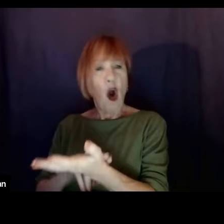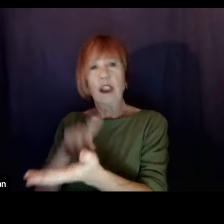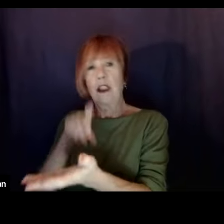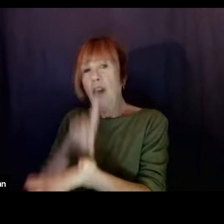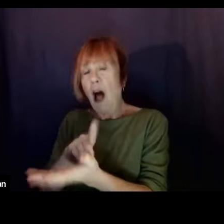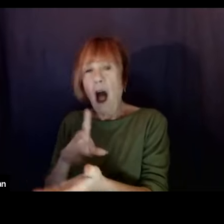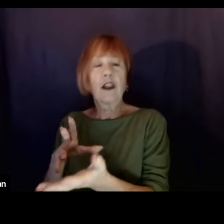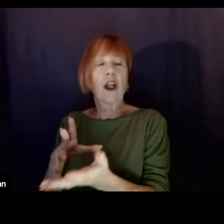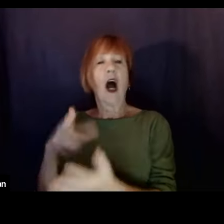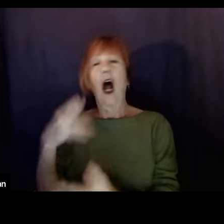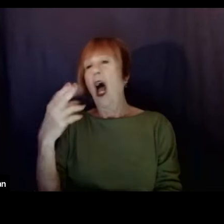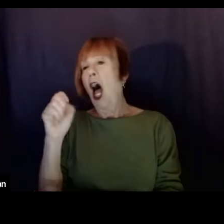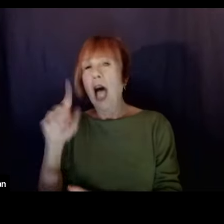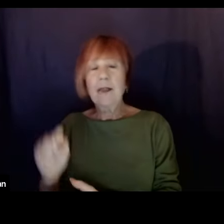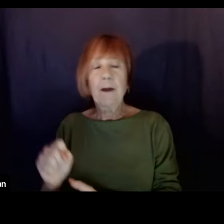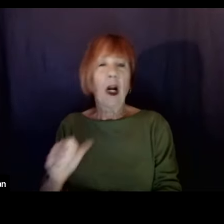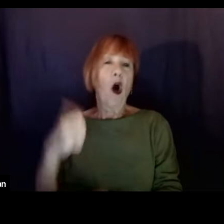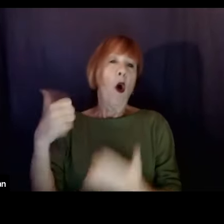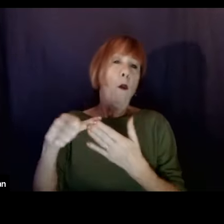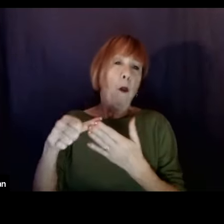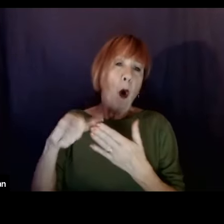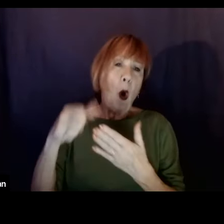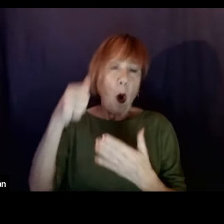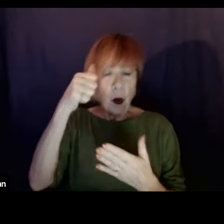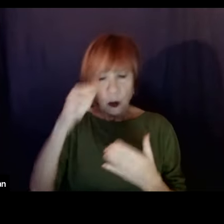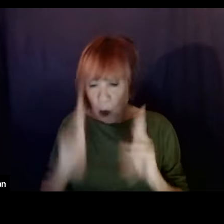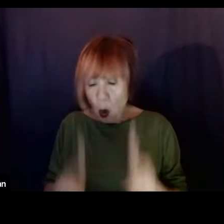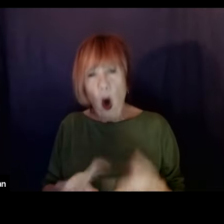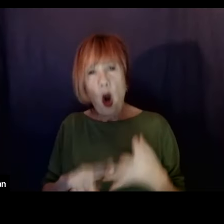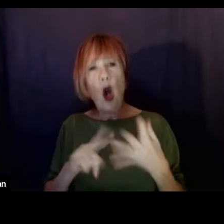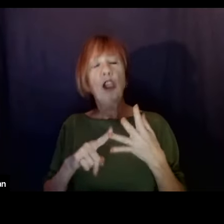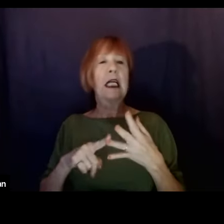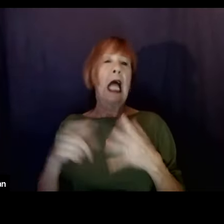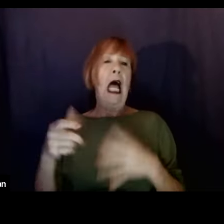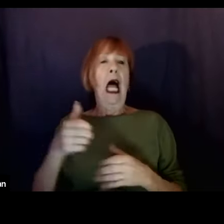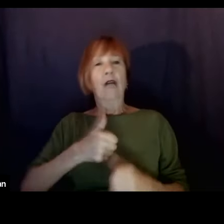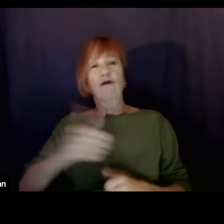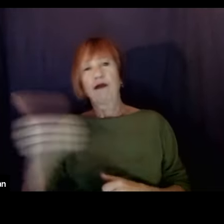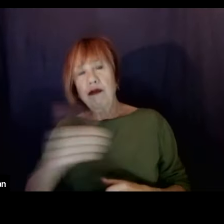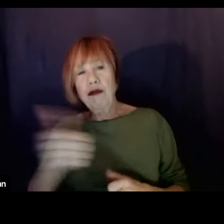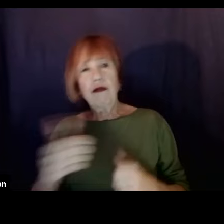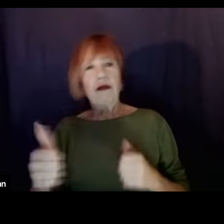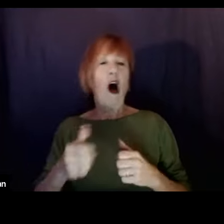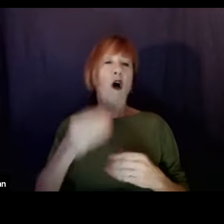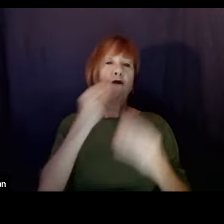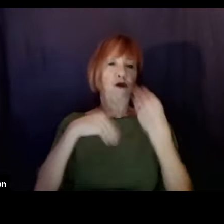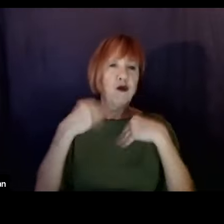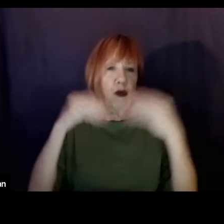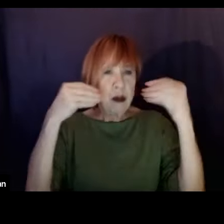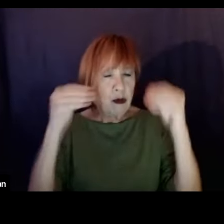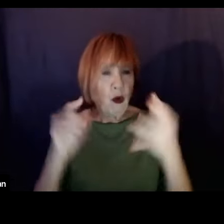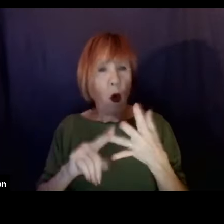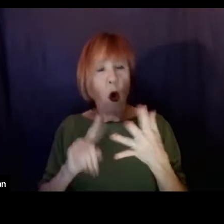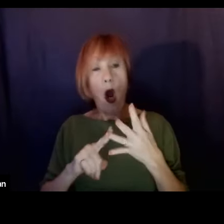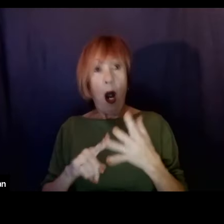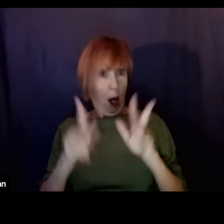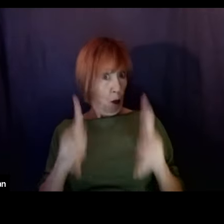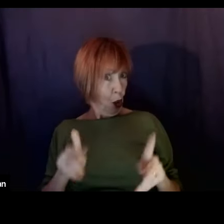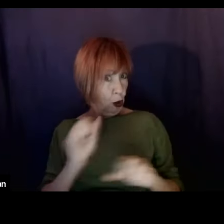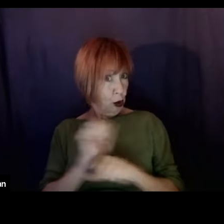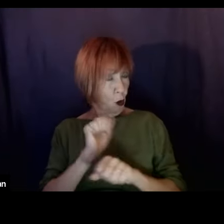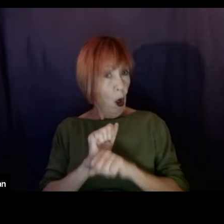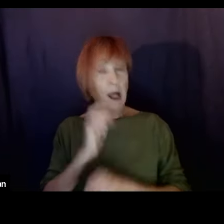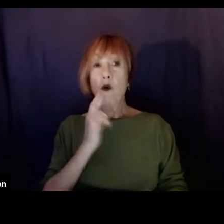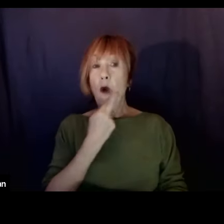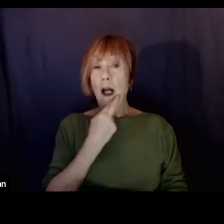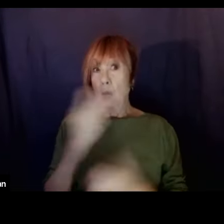a hospice worker, a postman, delivery truck driver, a food and agricultural worker, or a grocer, a person at a restaurant, a server,